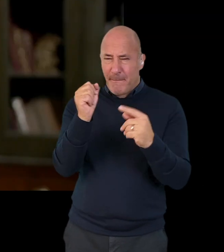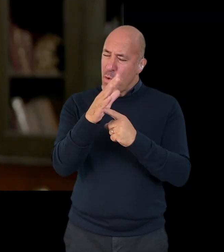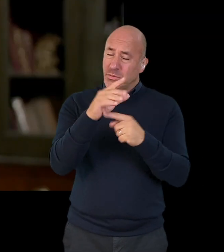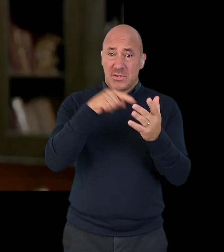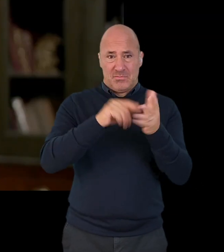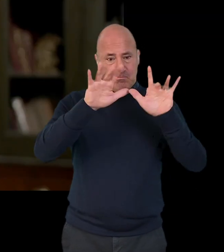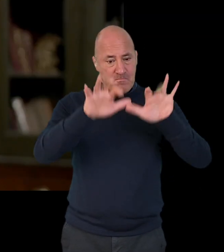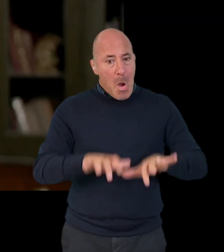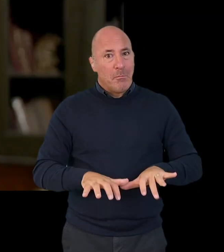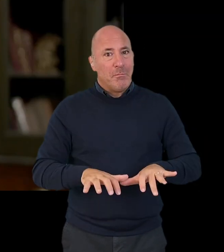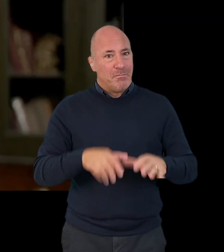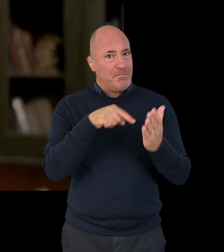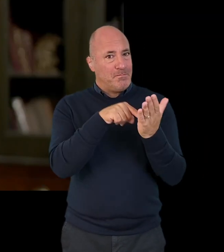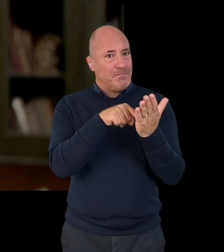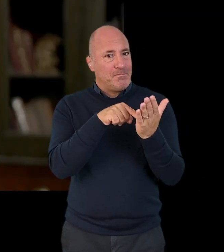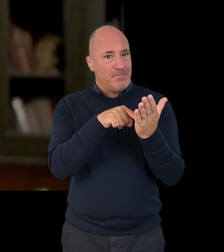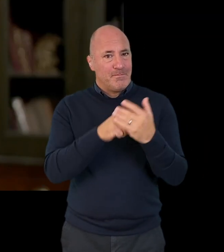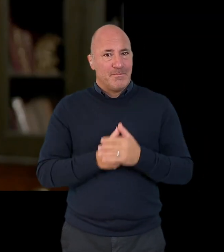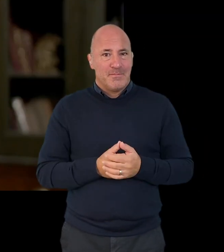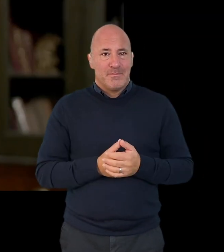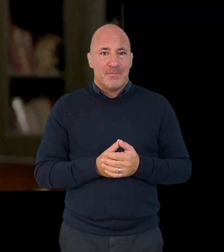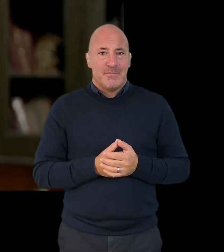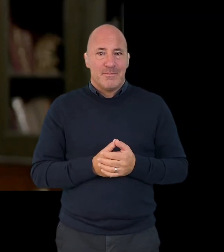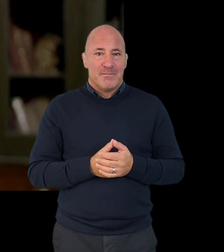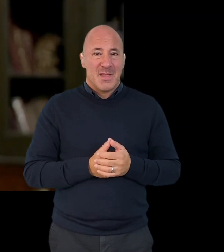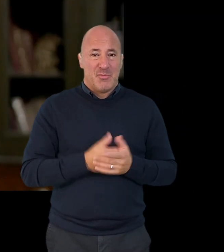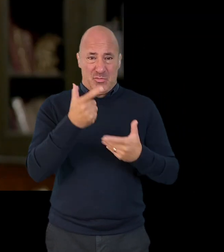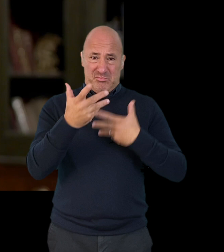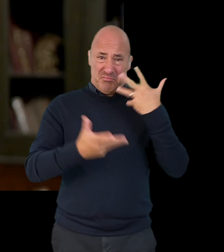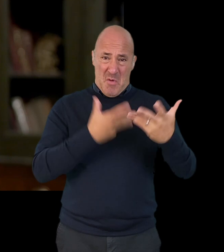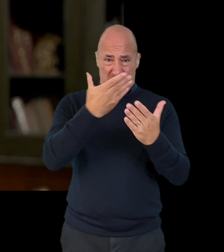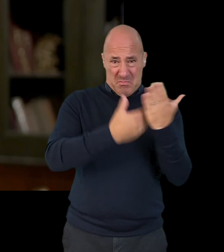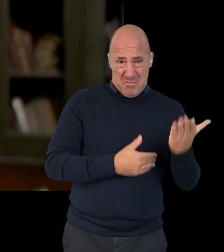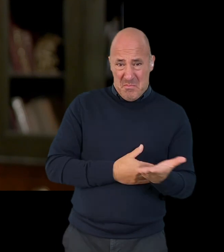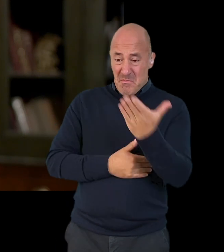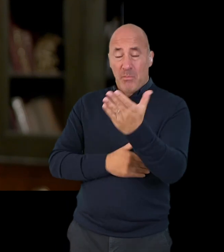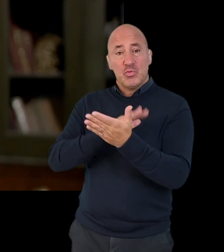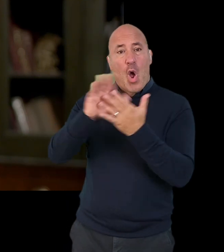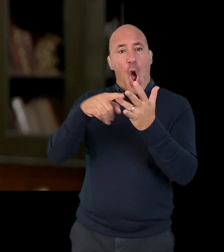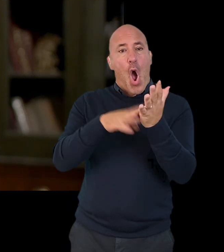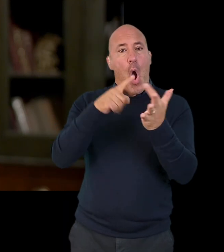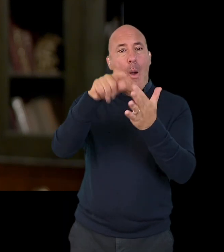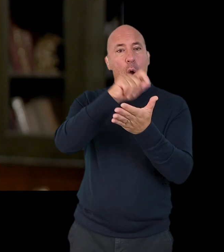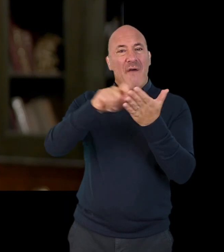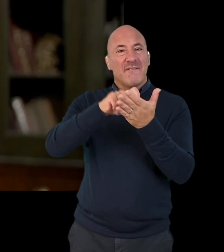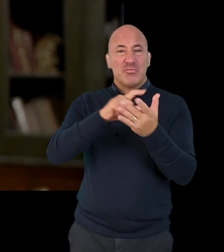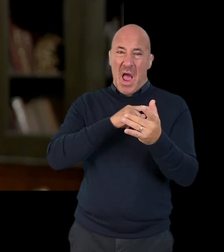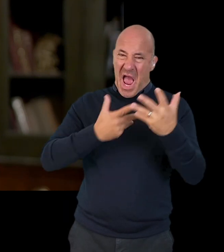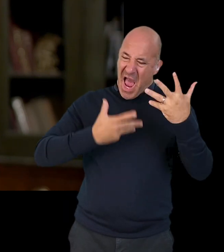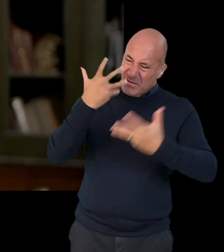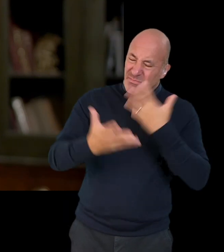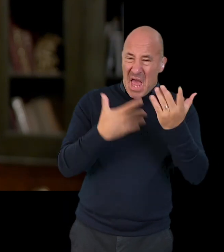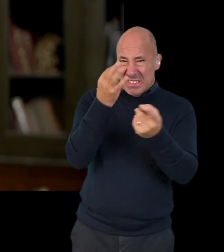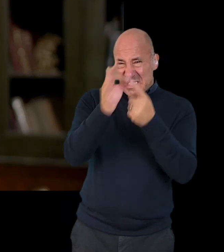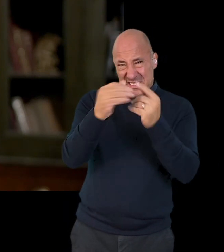important that it is a written document. You may be giving your statement to the Home Office to explain